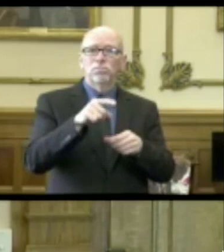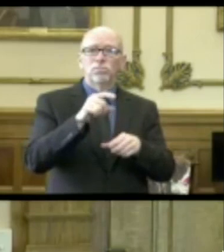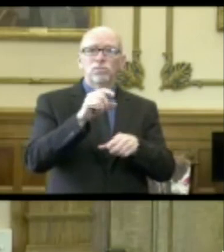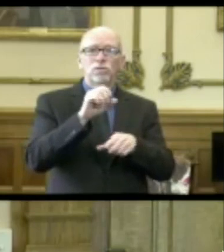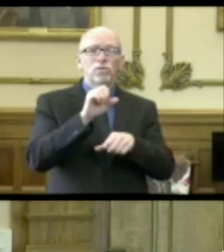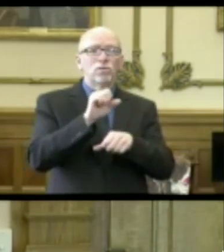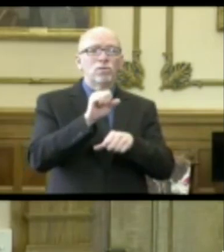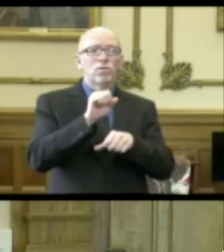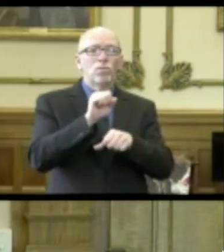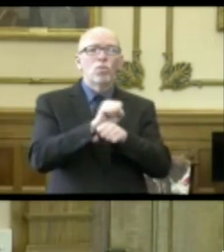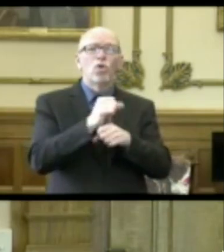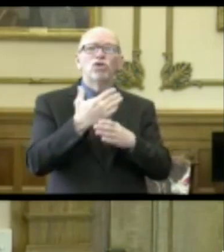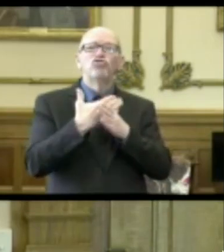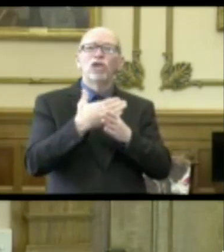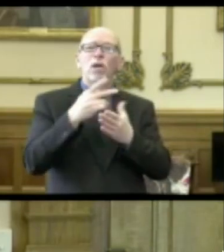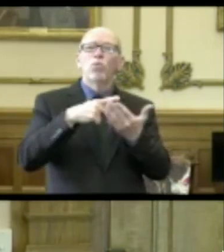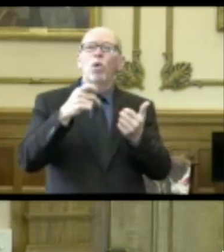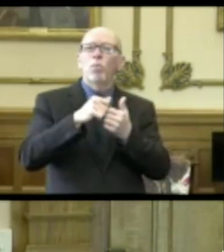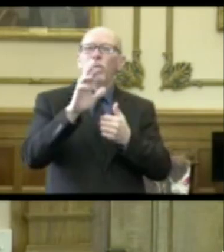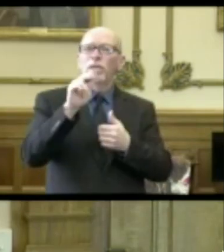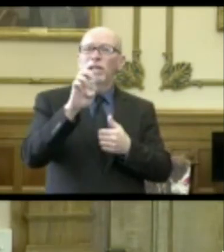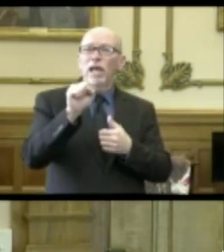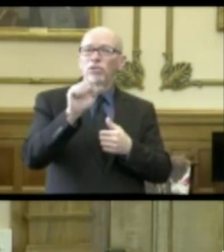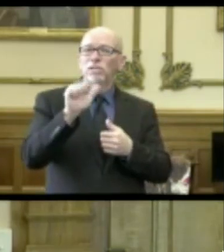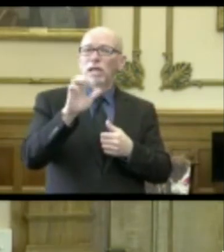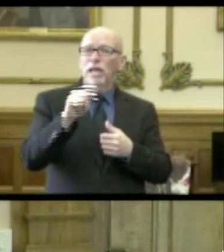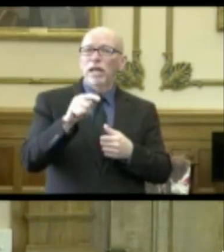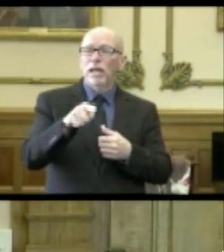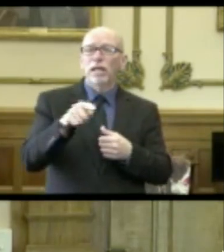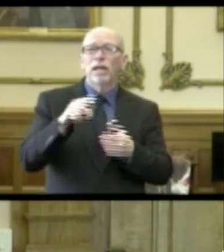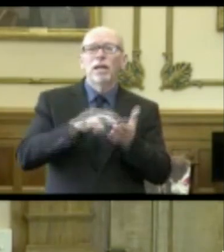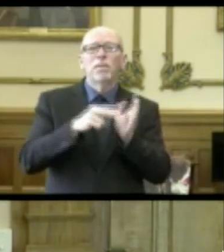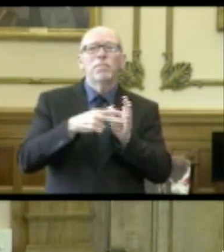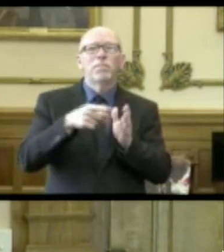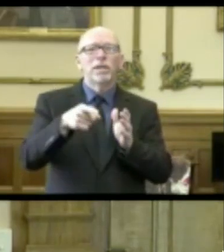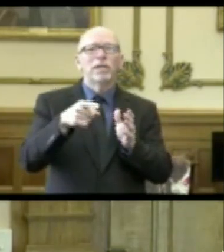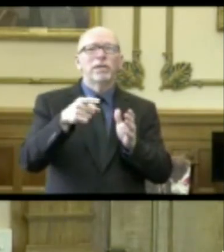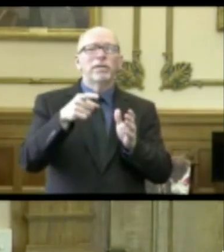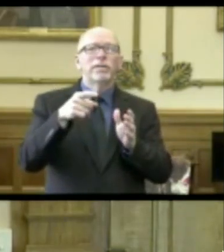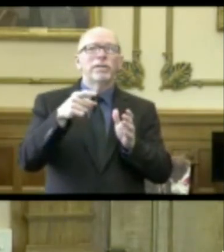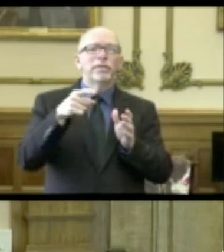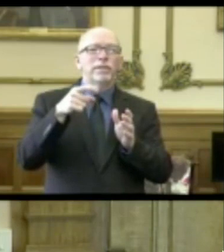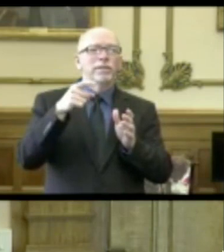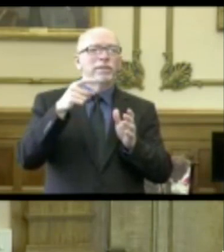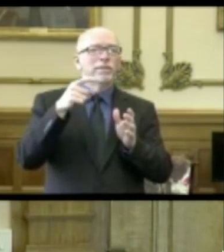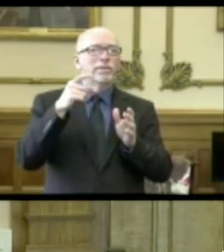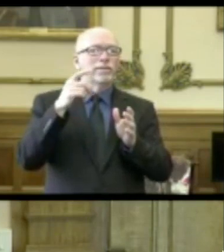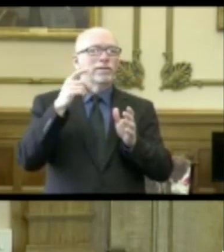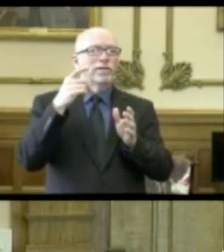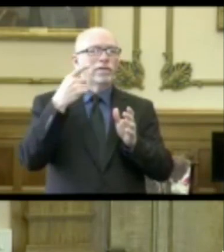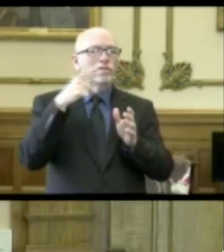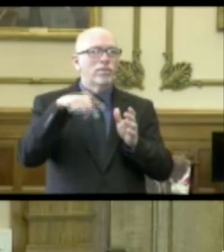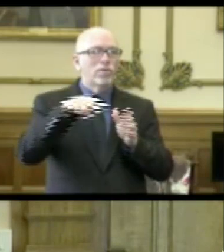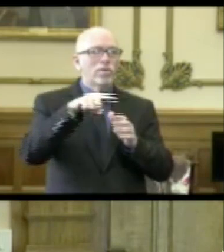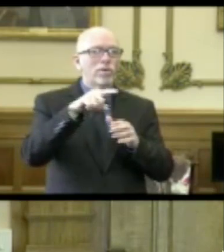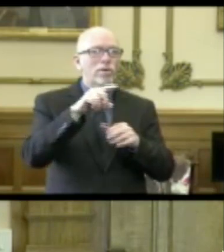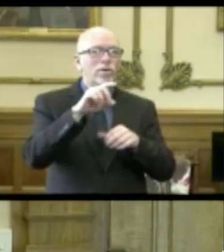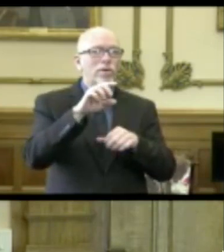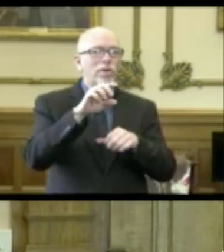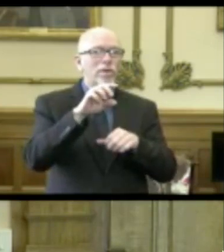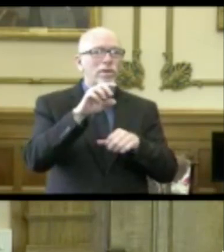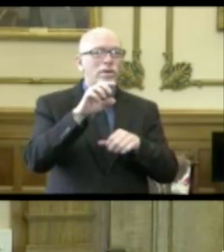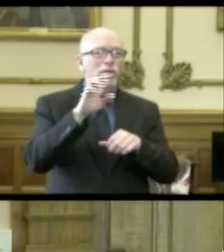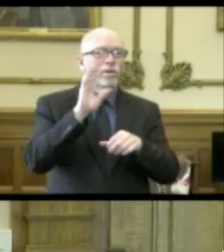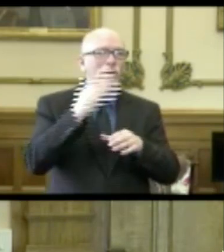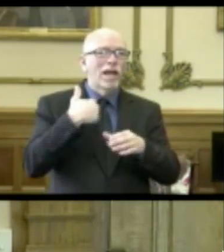program of the CARES Act that would allow, I think the way it works is, employees would reduce some of their hours, but then pick